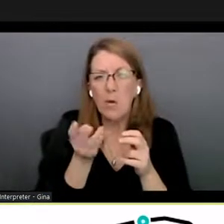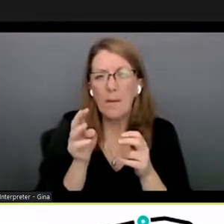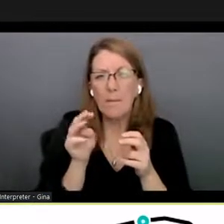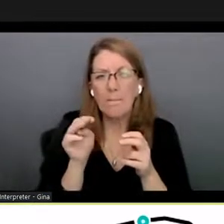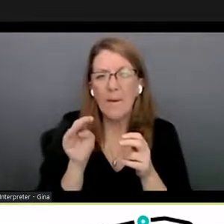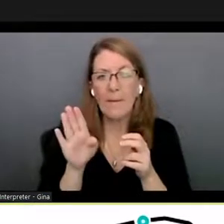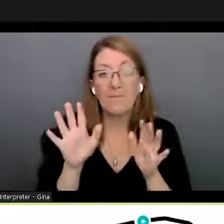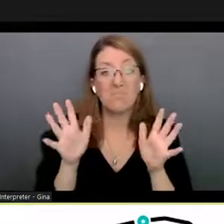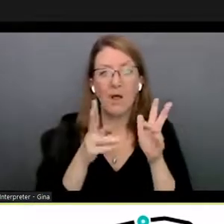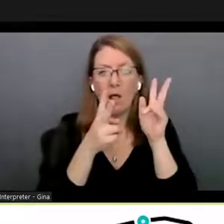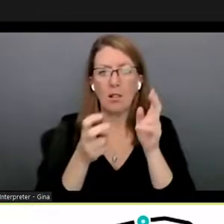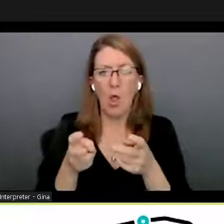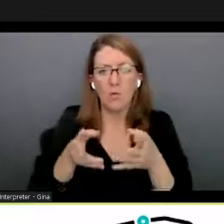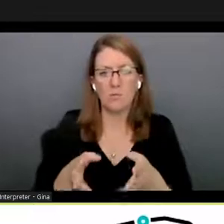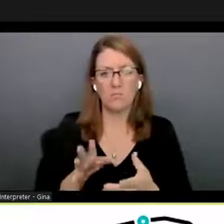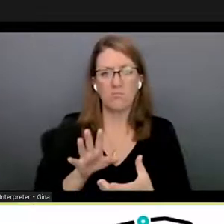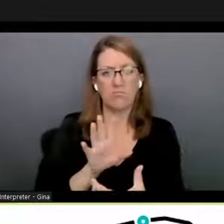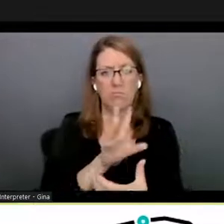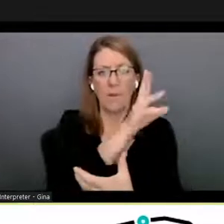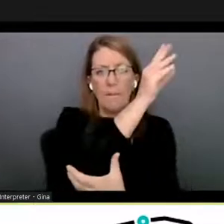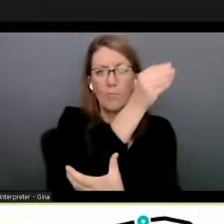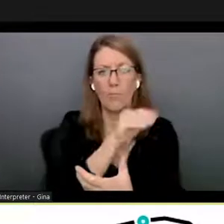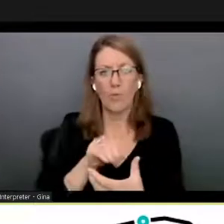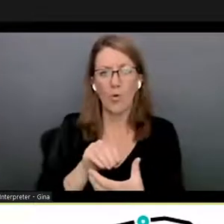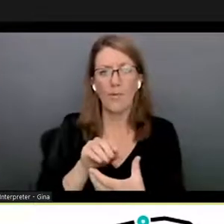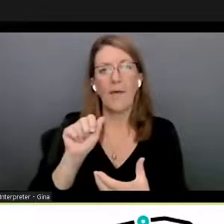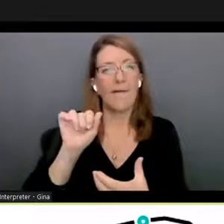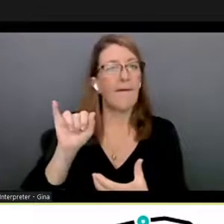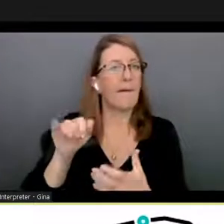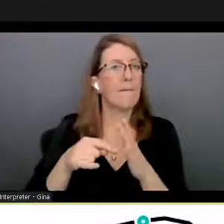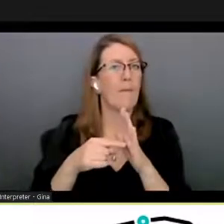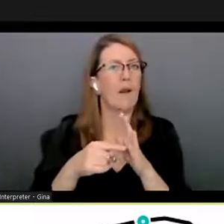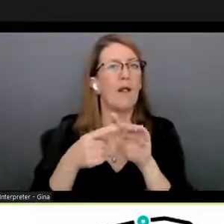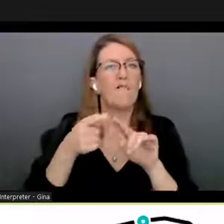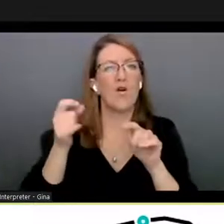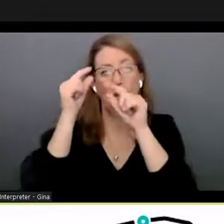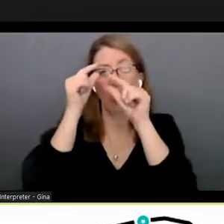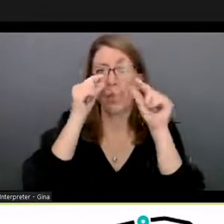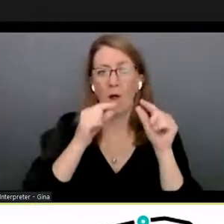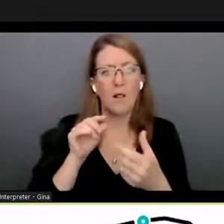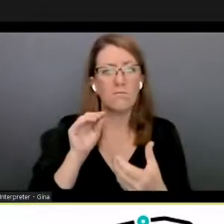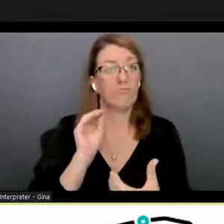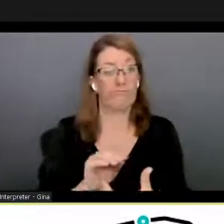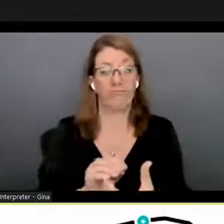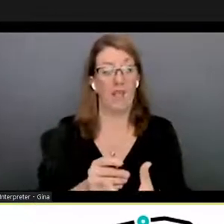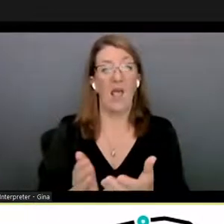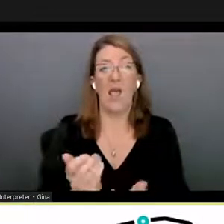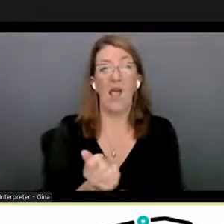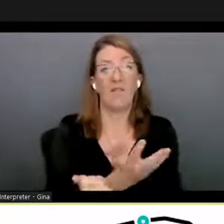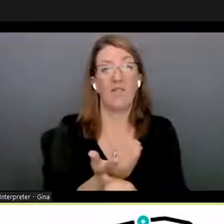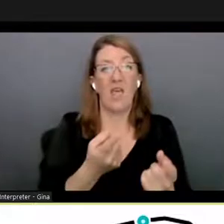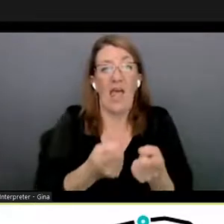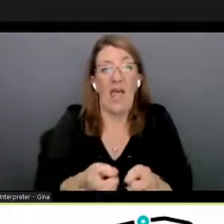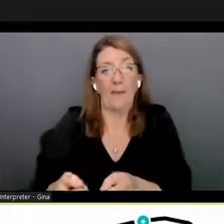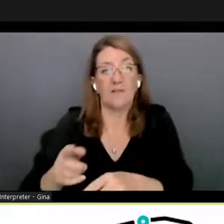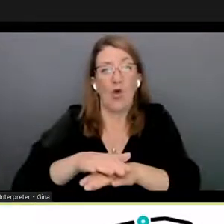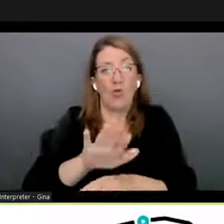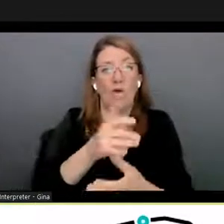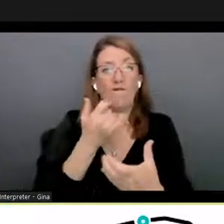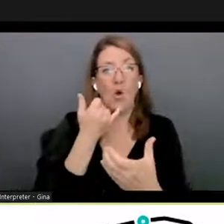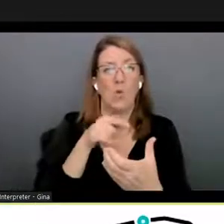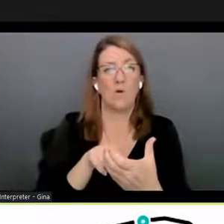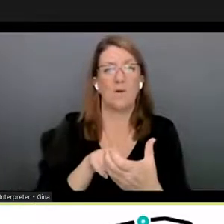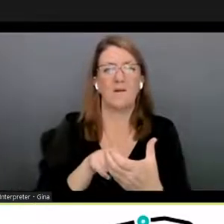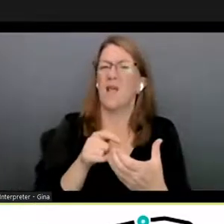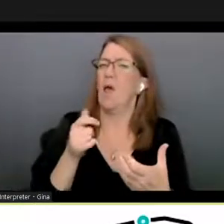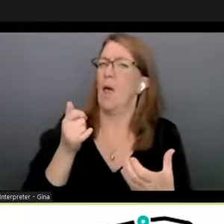that's exactly what it's doing is pulling the ai model from google and then it all happens on your phone and i like that because it's private uh we